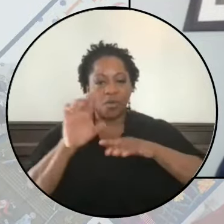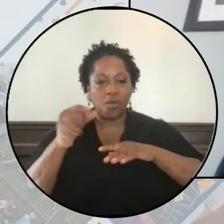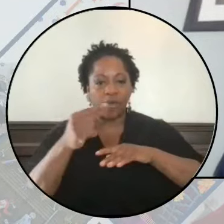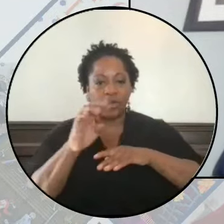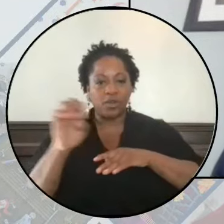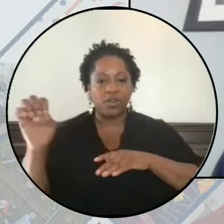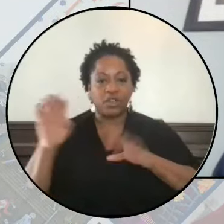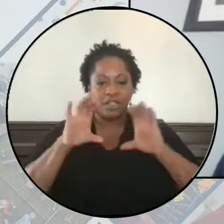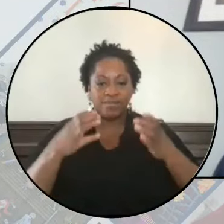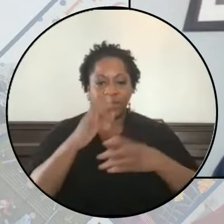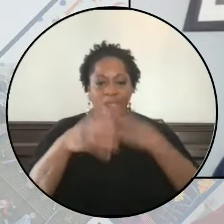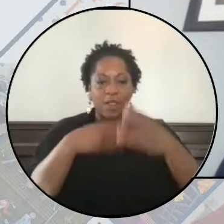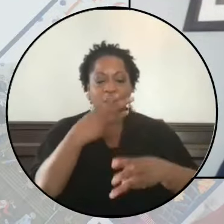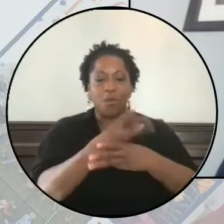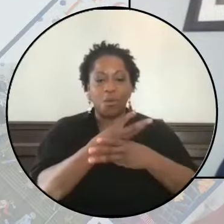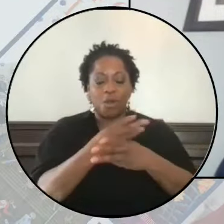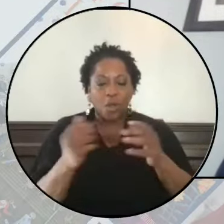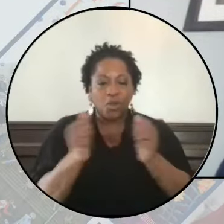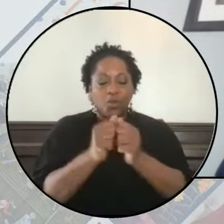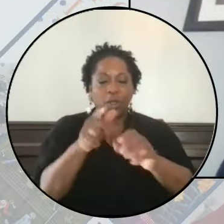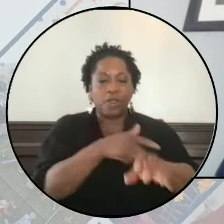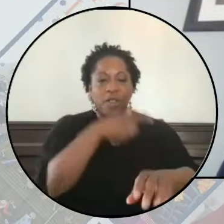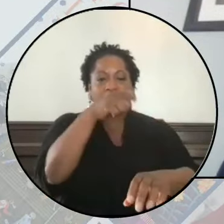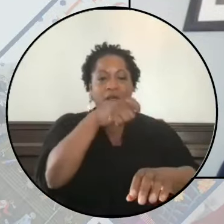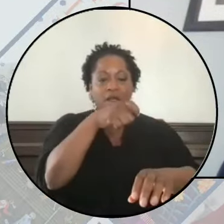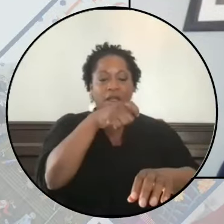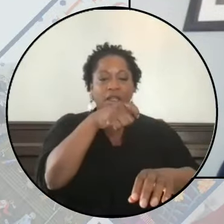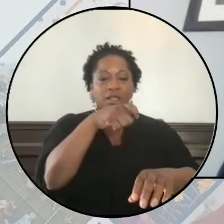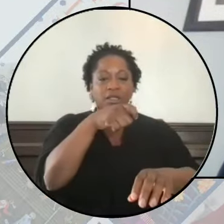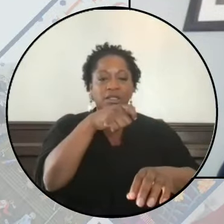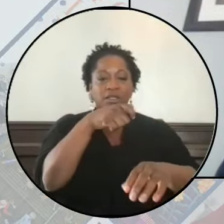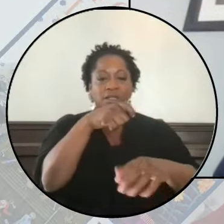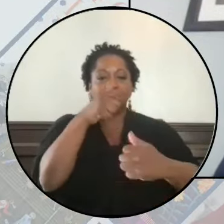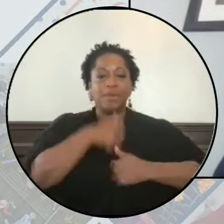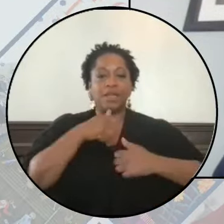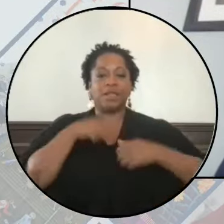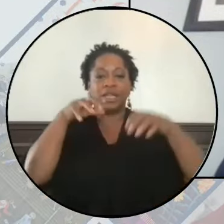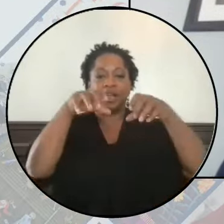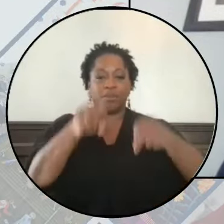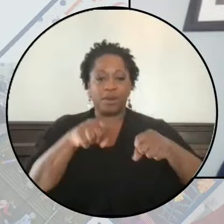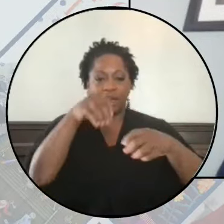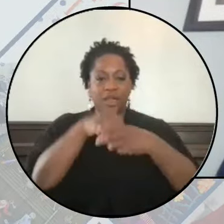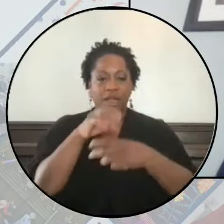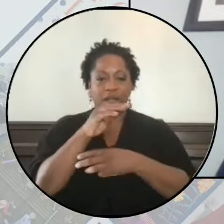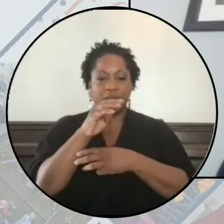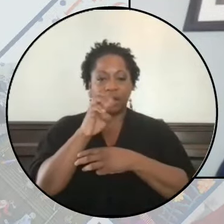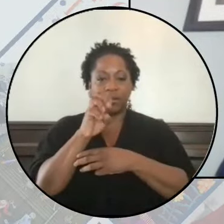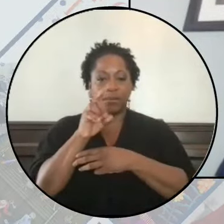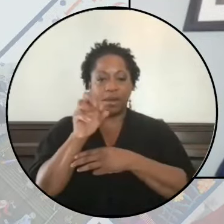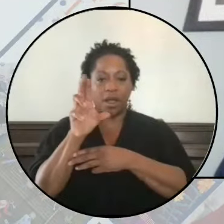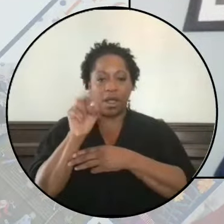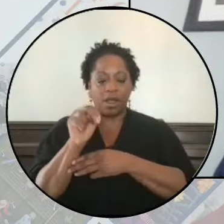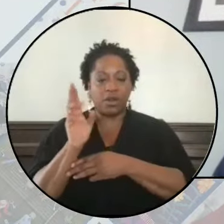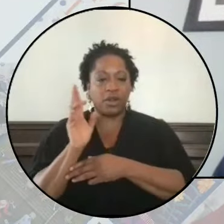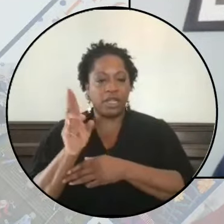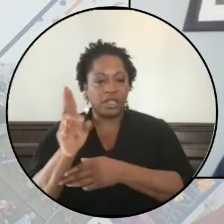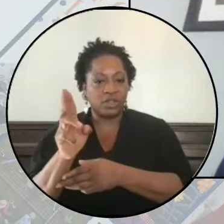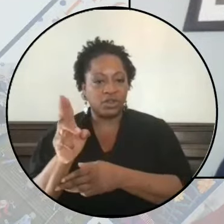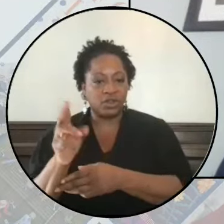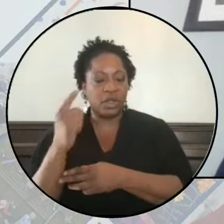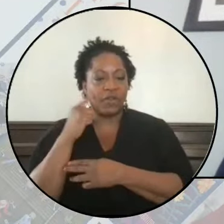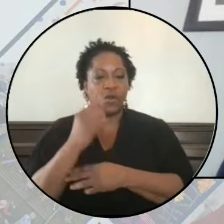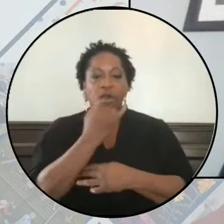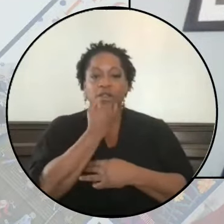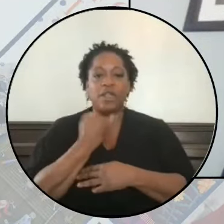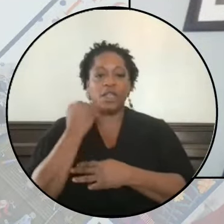world, along with the longest standing military occupation in modern history, that of the